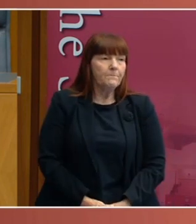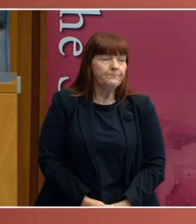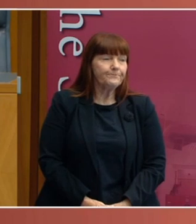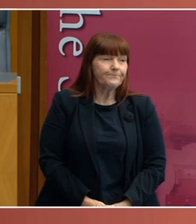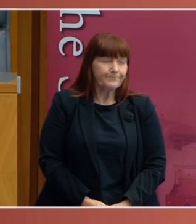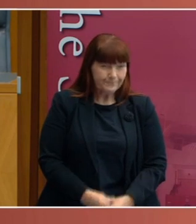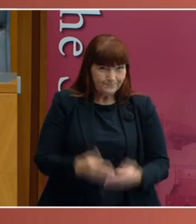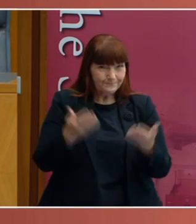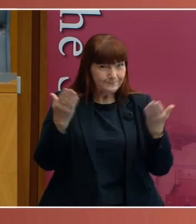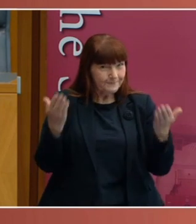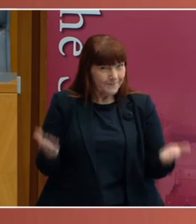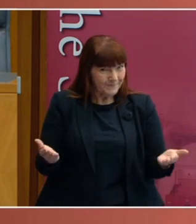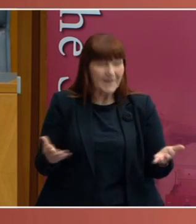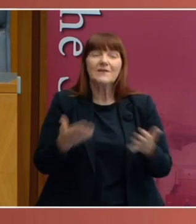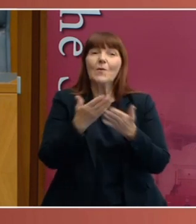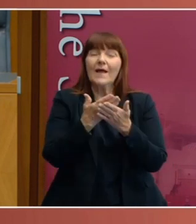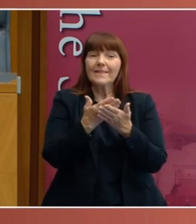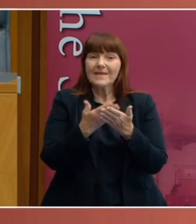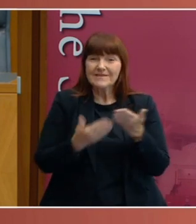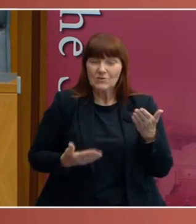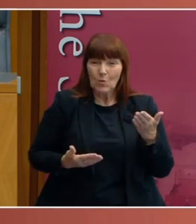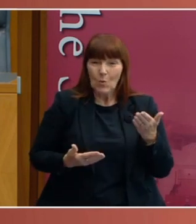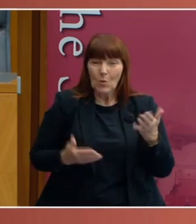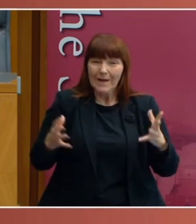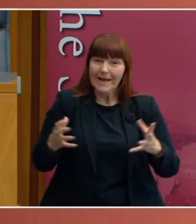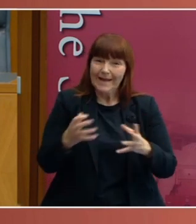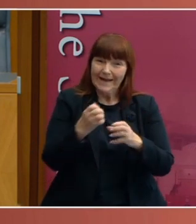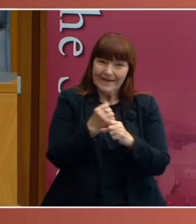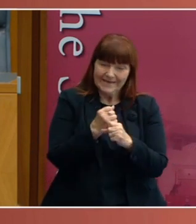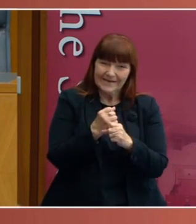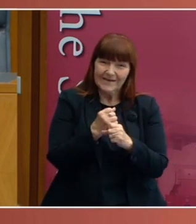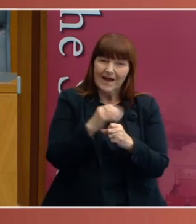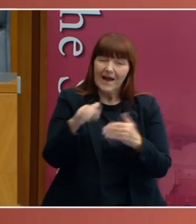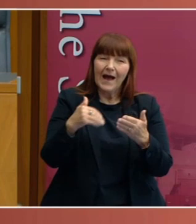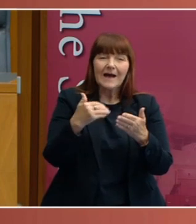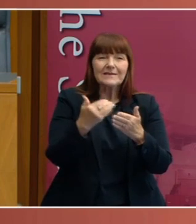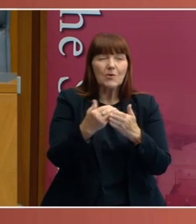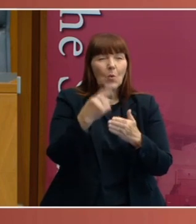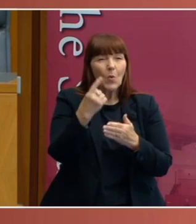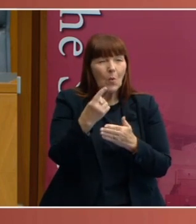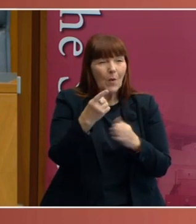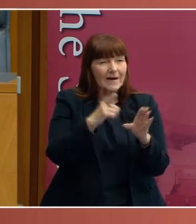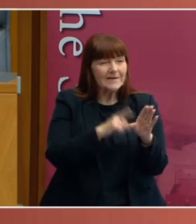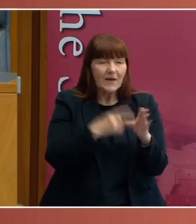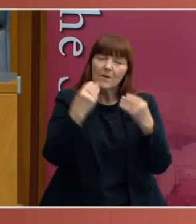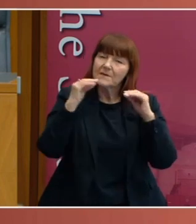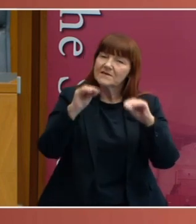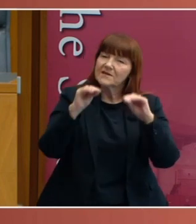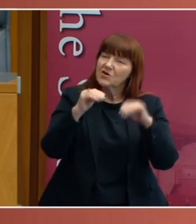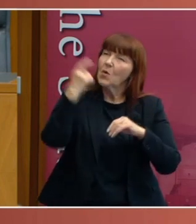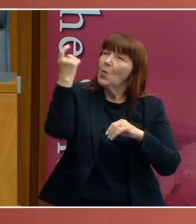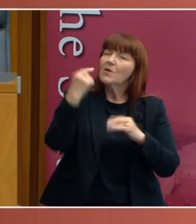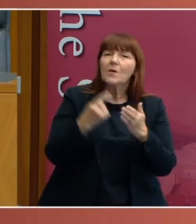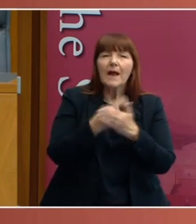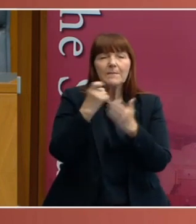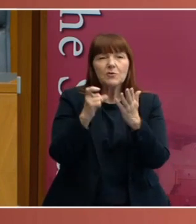So, that's where the story ended until one year when I was teaching this and mused myself, I wonder whatever happened to Dulcie.